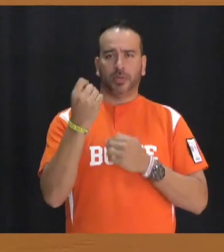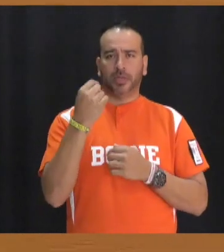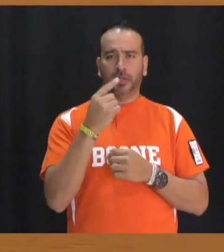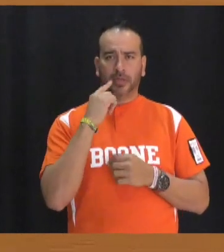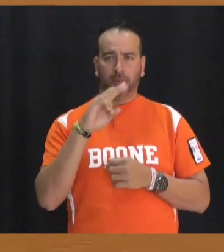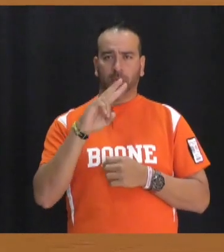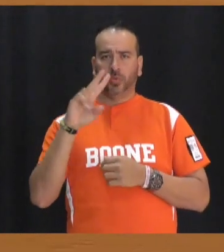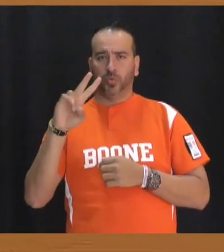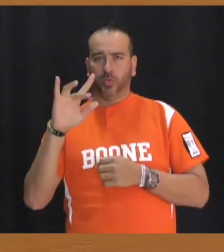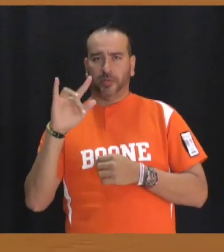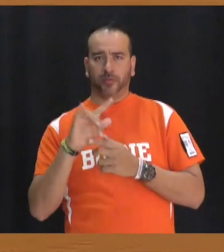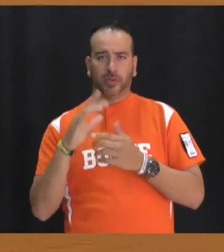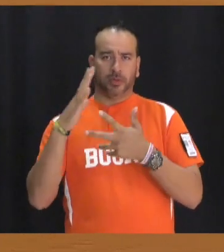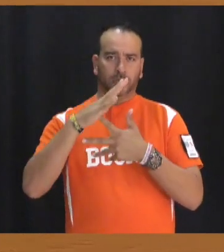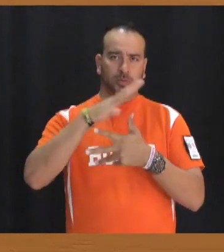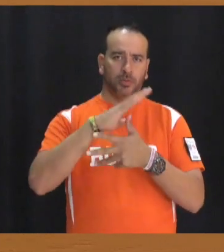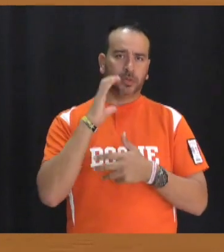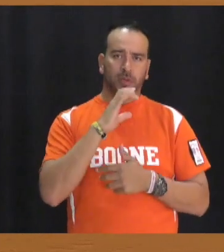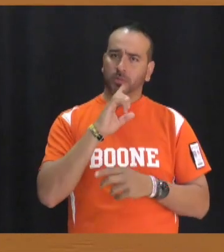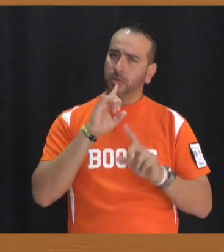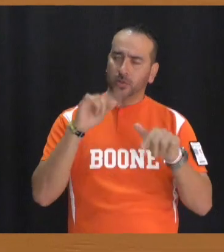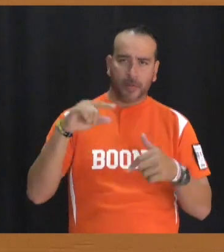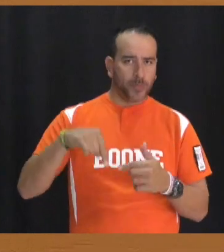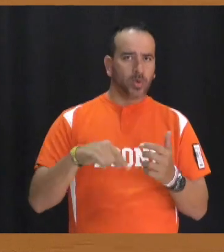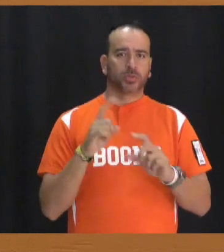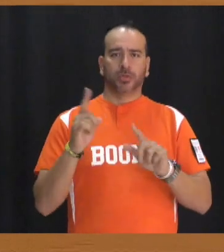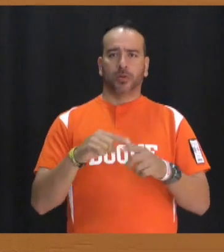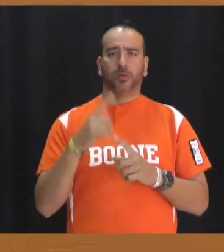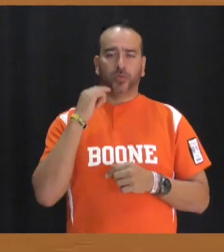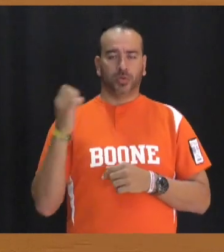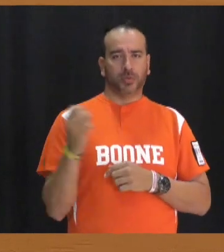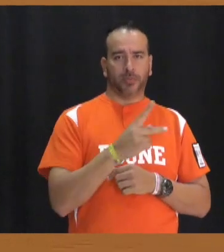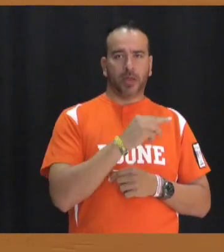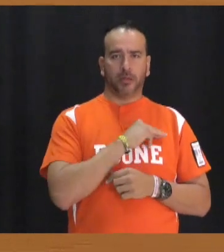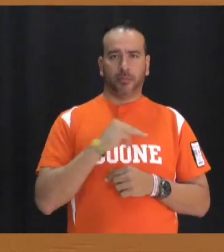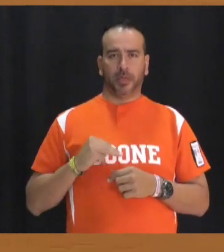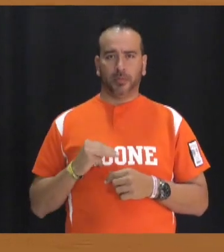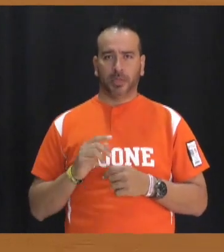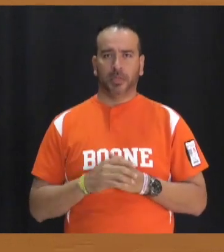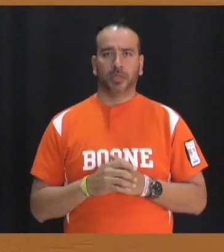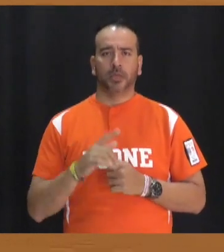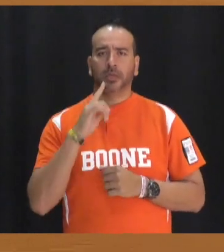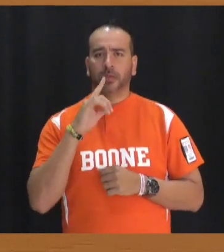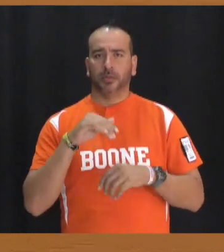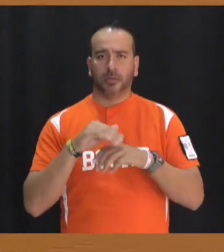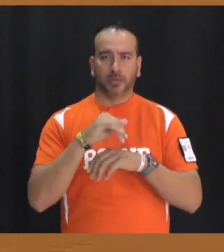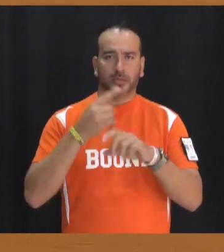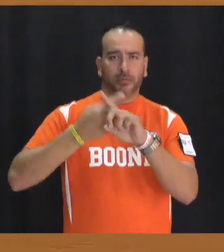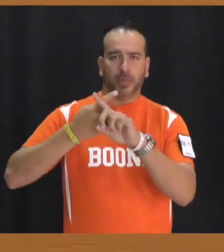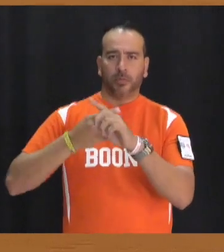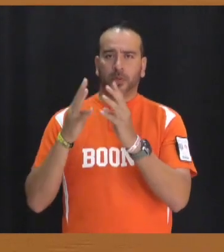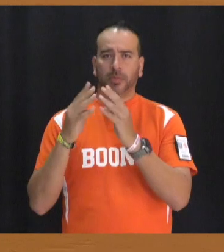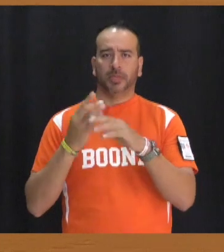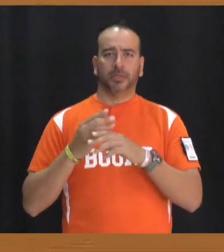senior cafeteria the meeting is mandatory and is only for returning members new inductees will begin attending monthly meetings